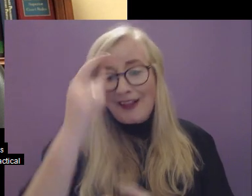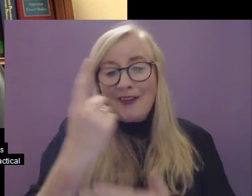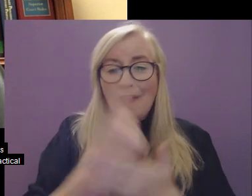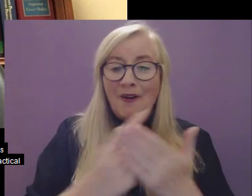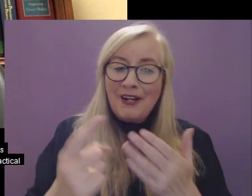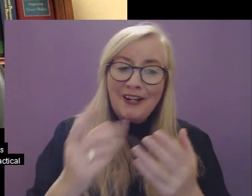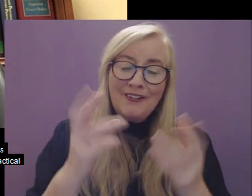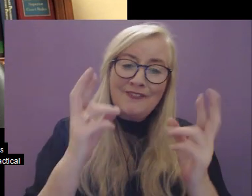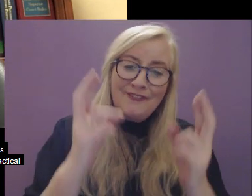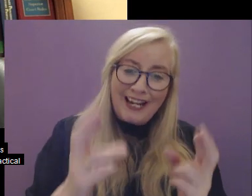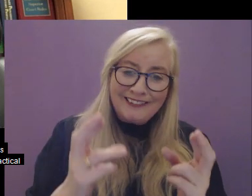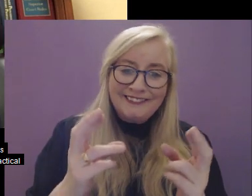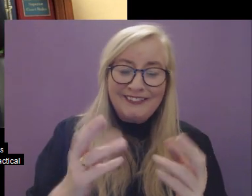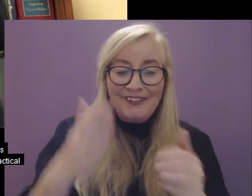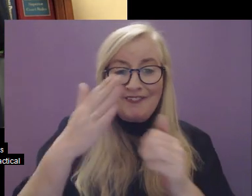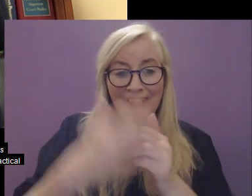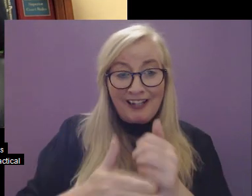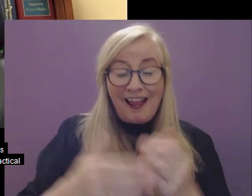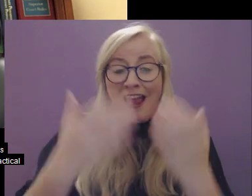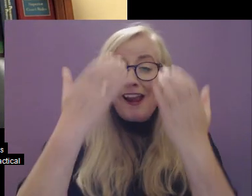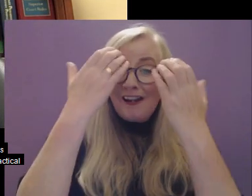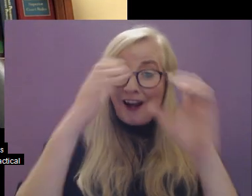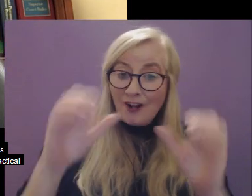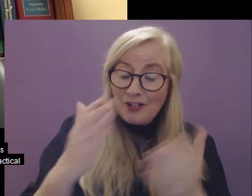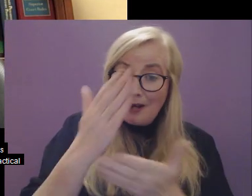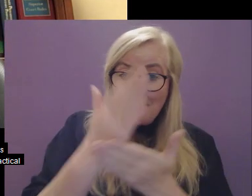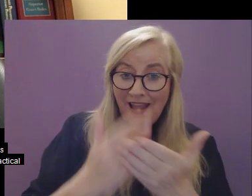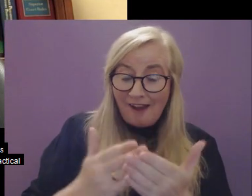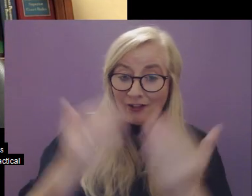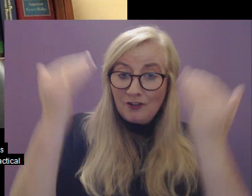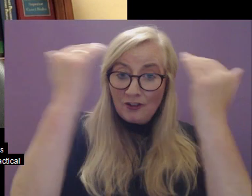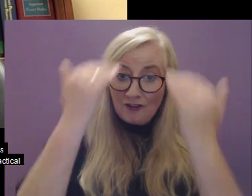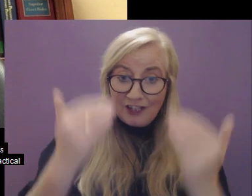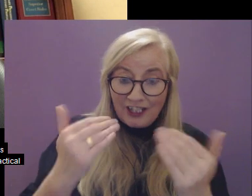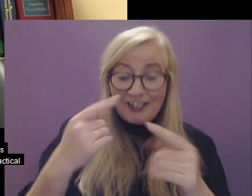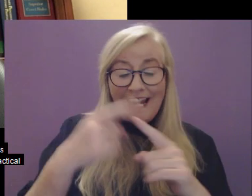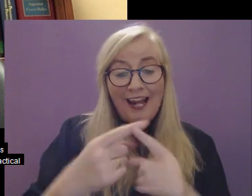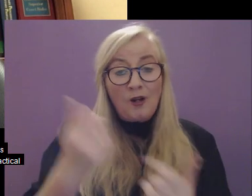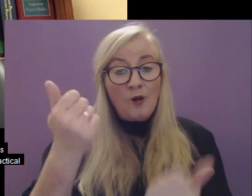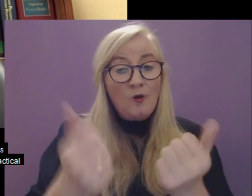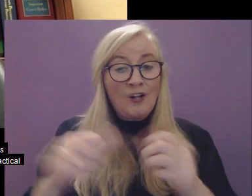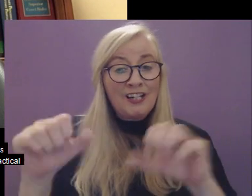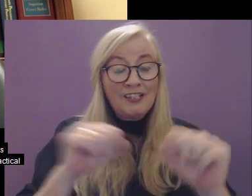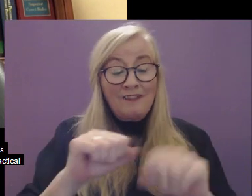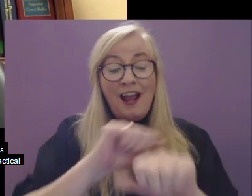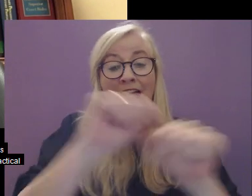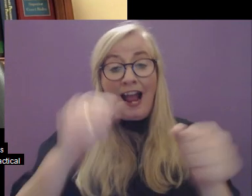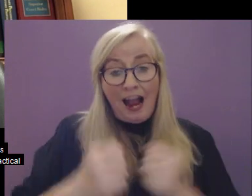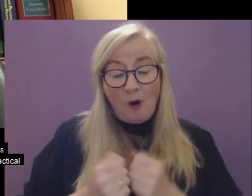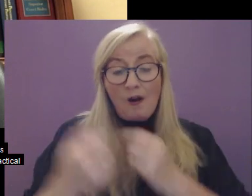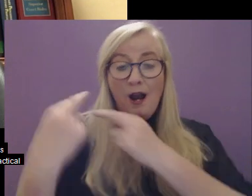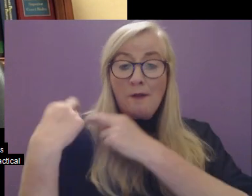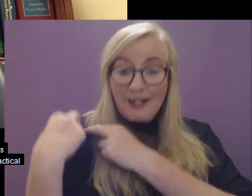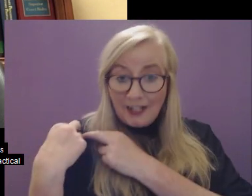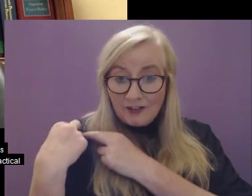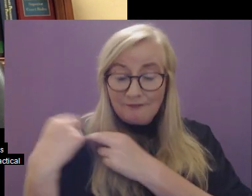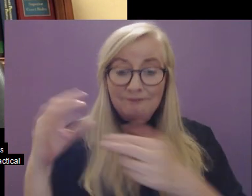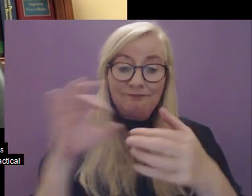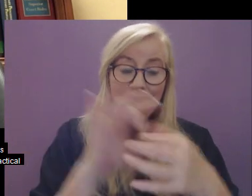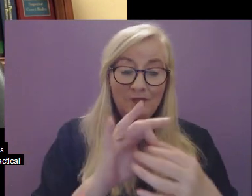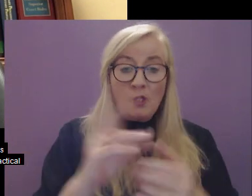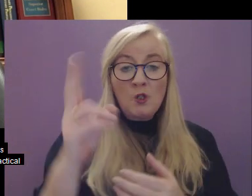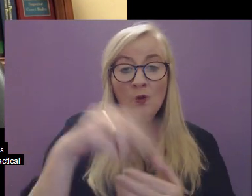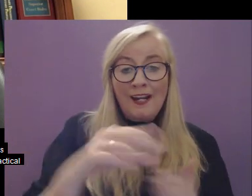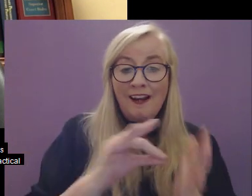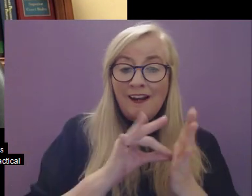to close this short address by acknowledging on behalf of the judiciary and the court service our obligations to the UN